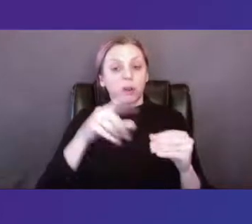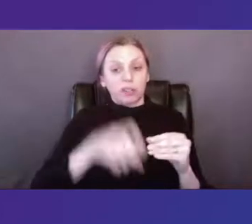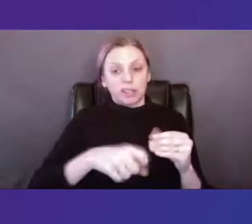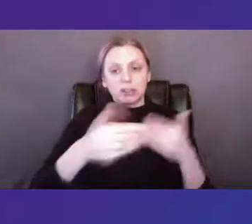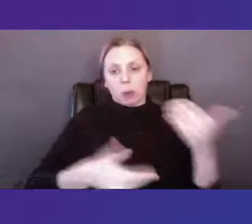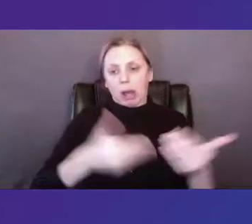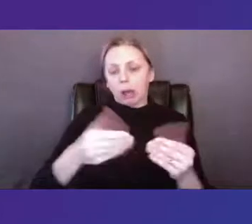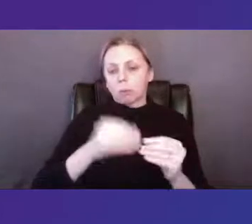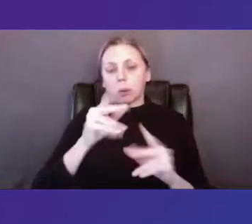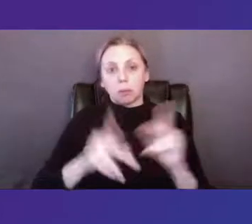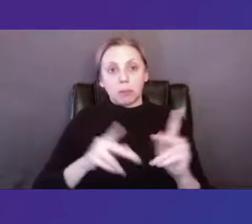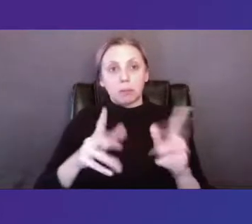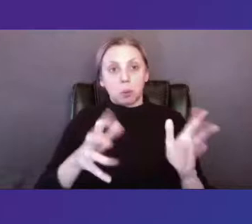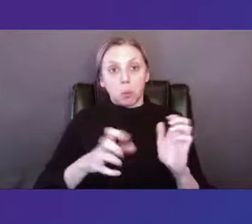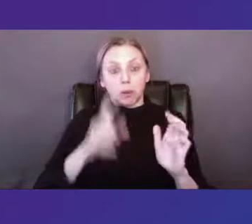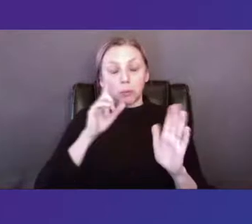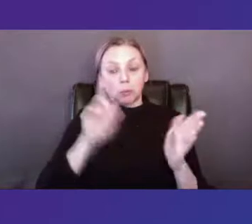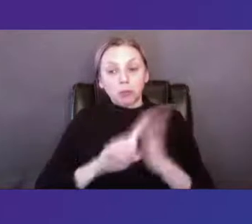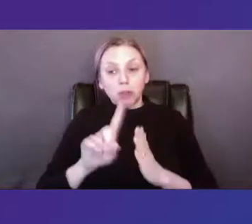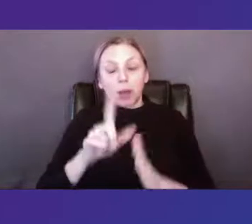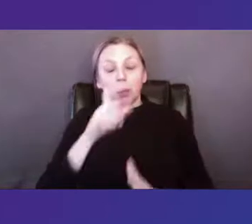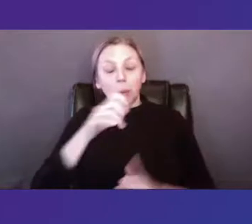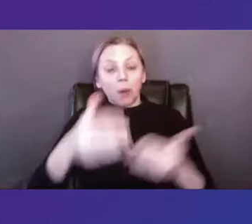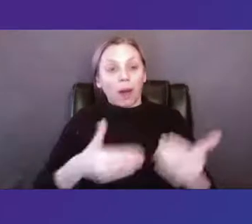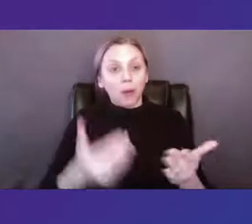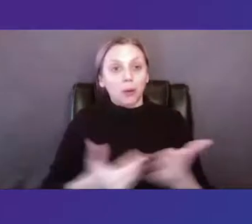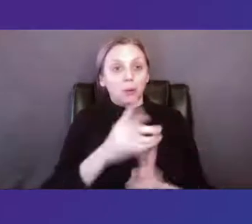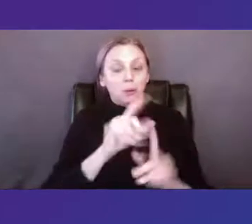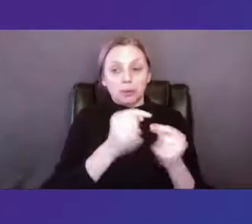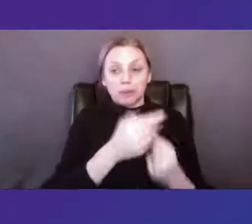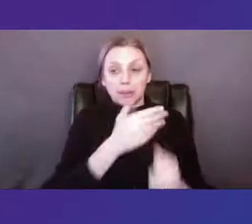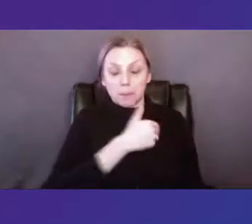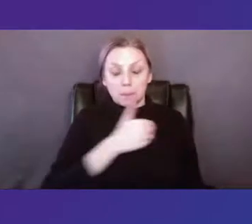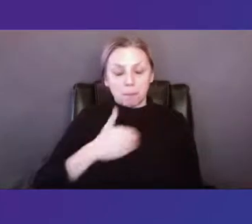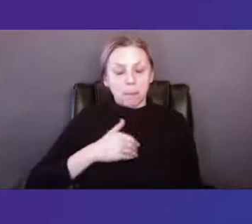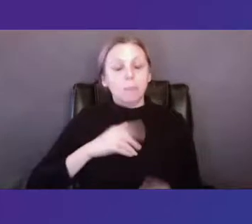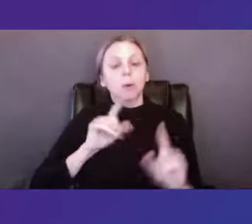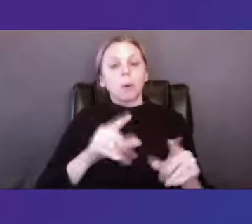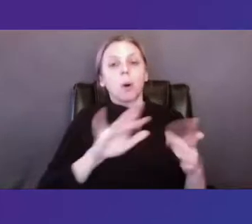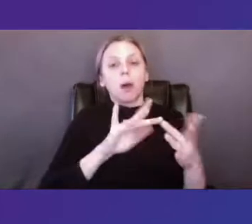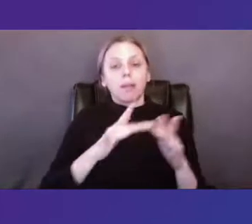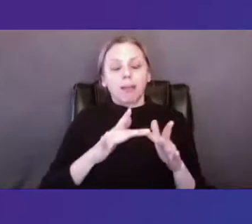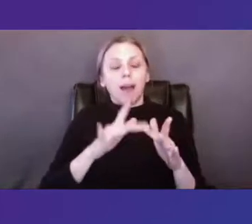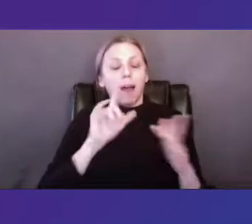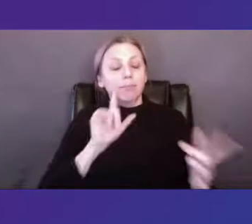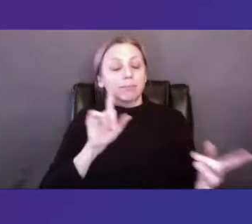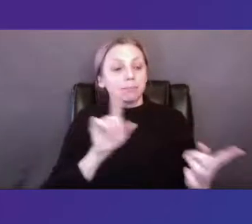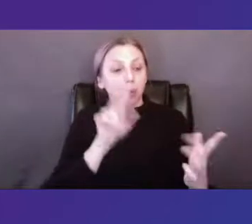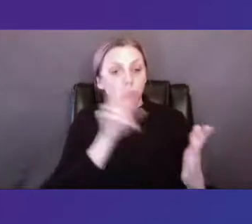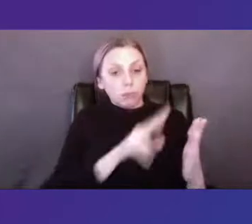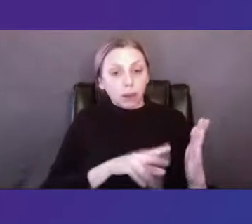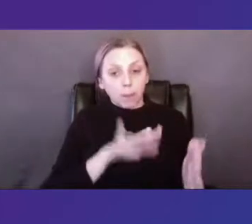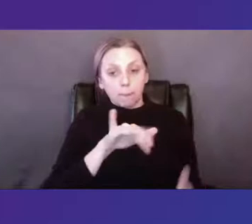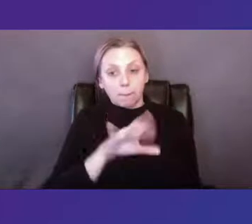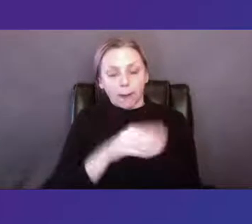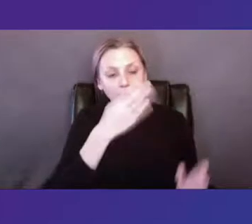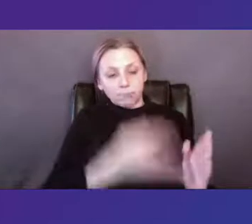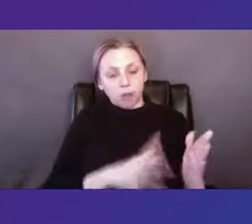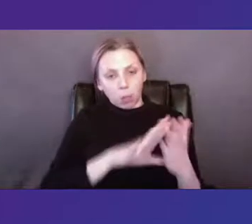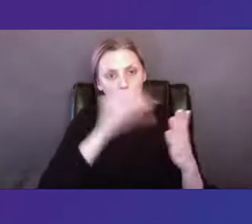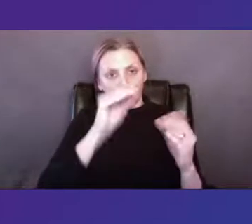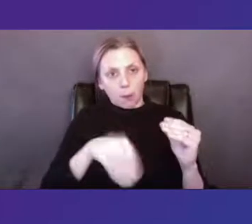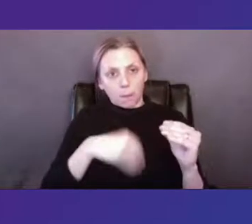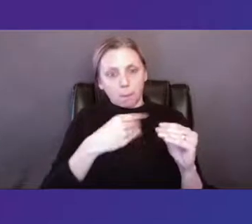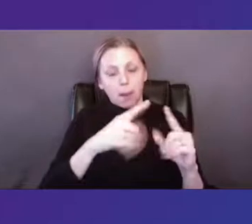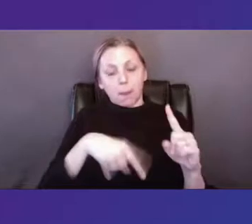our new team members go on our website read their bios and learn about who they are we continue to advocate